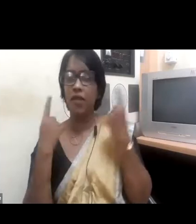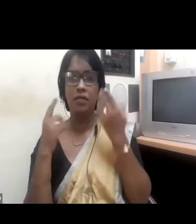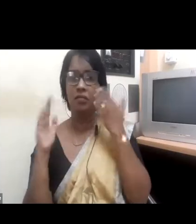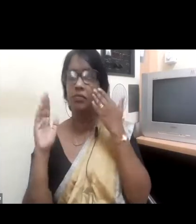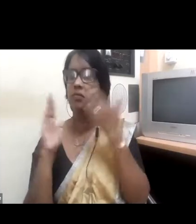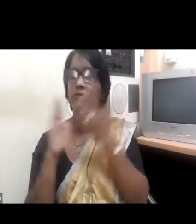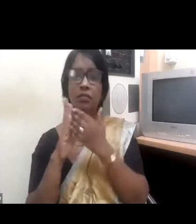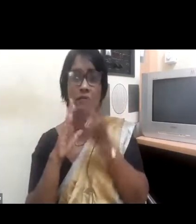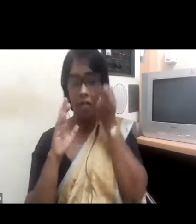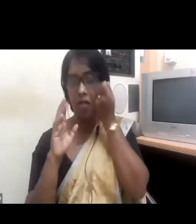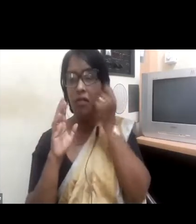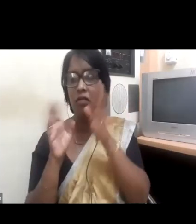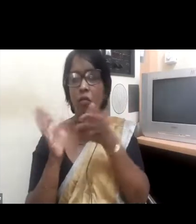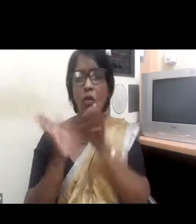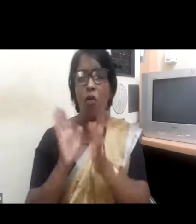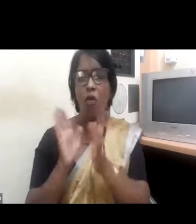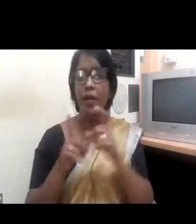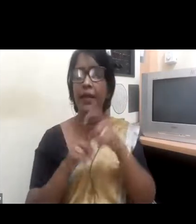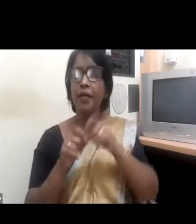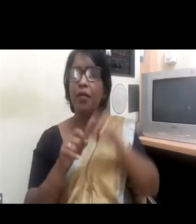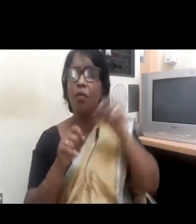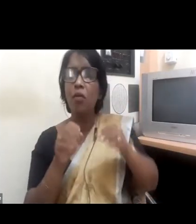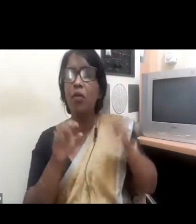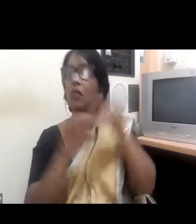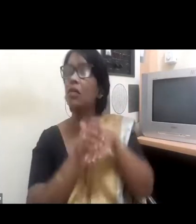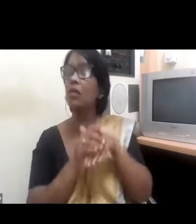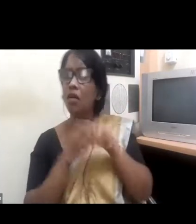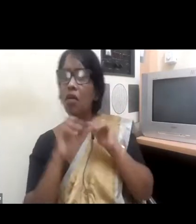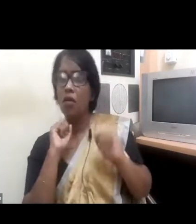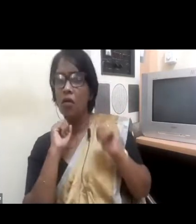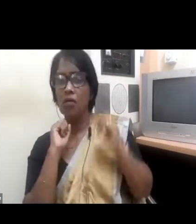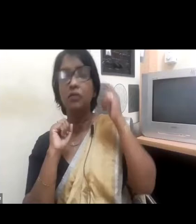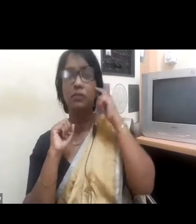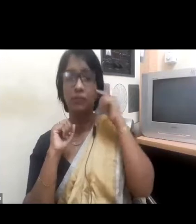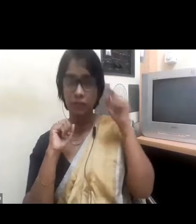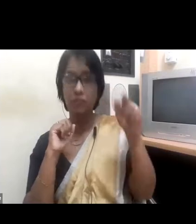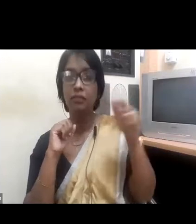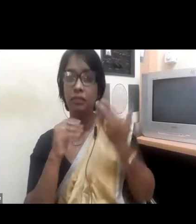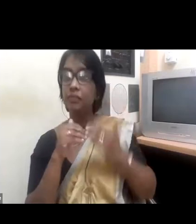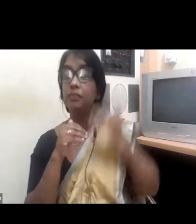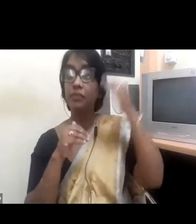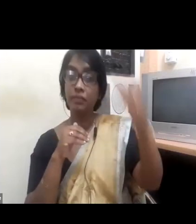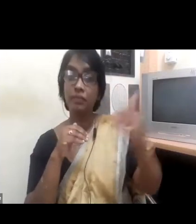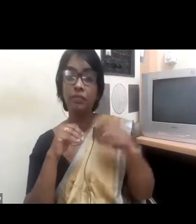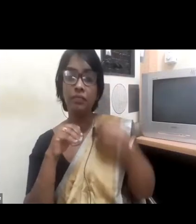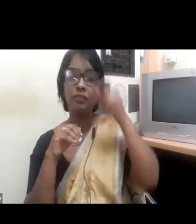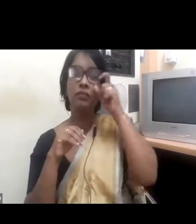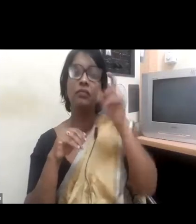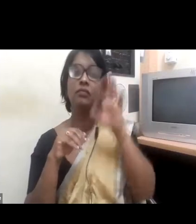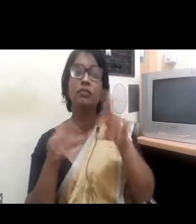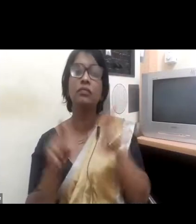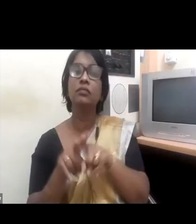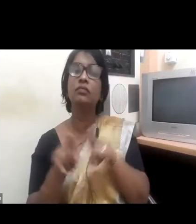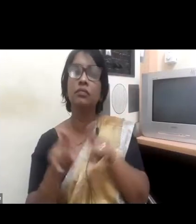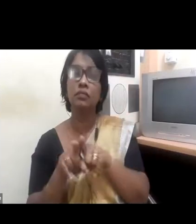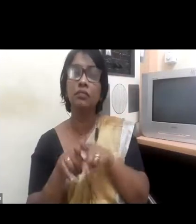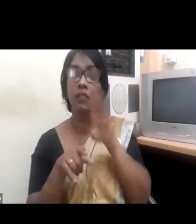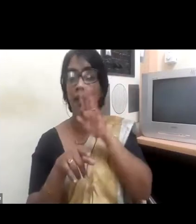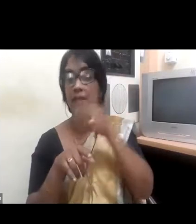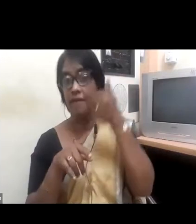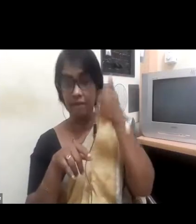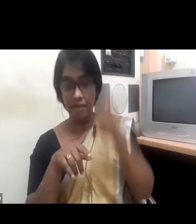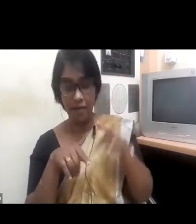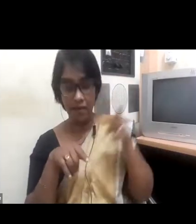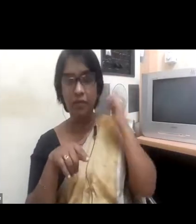Further, our ability to look beyond that also becomes important. Companies and